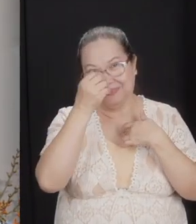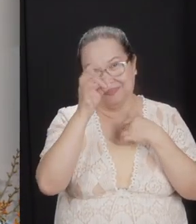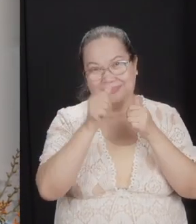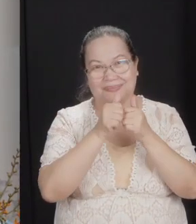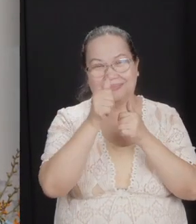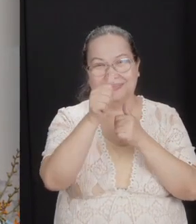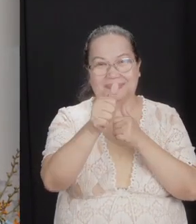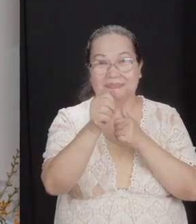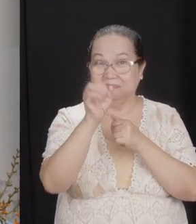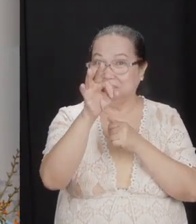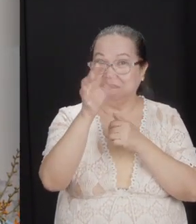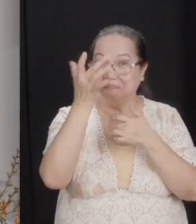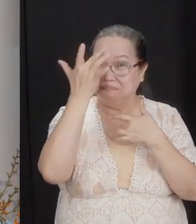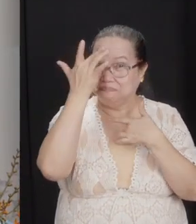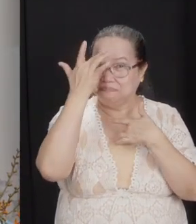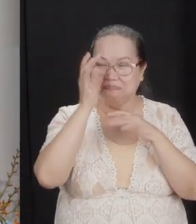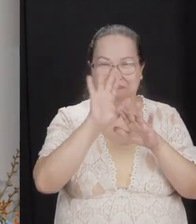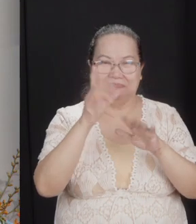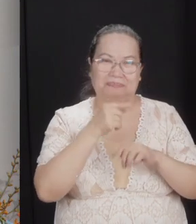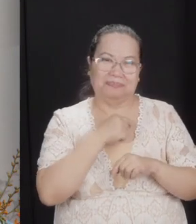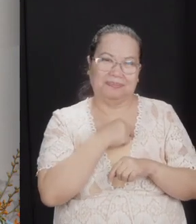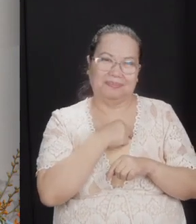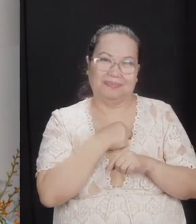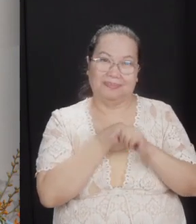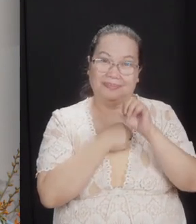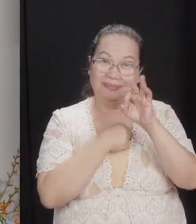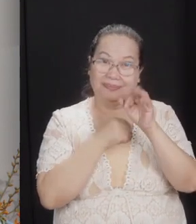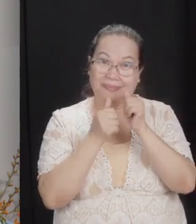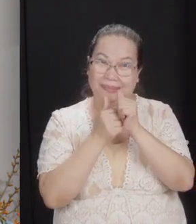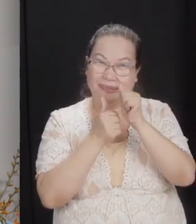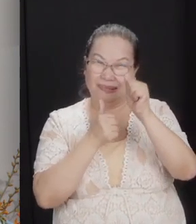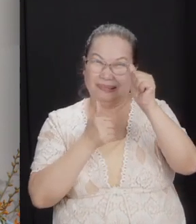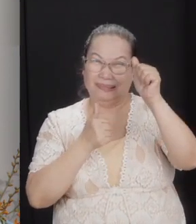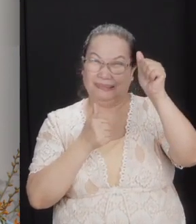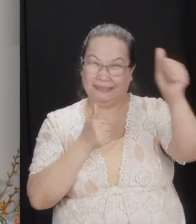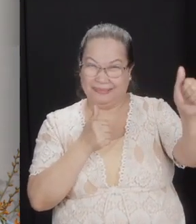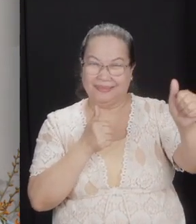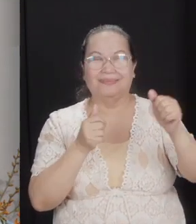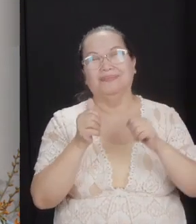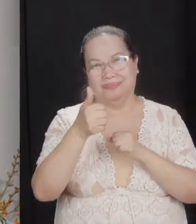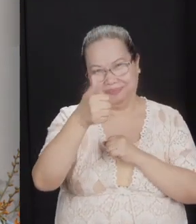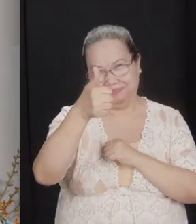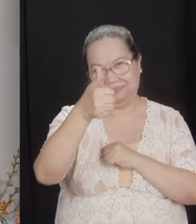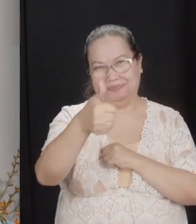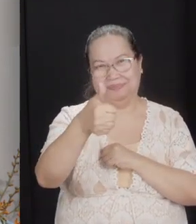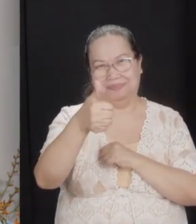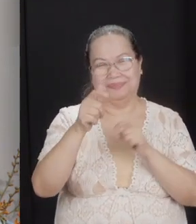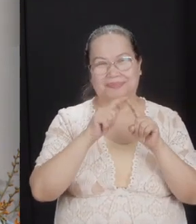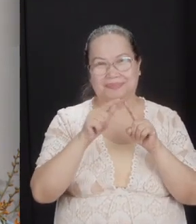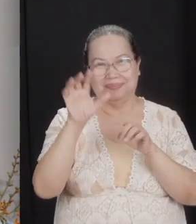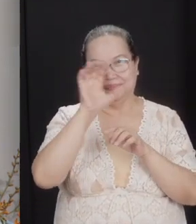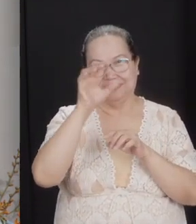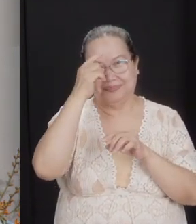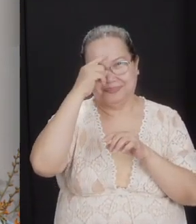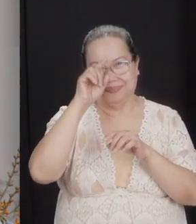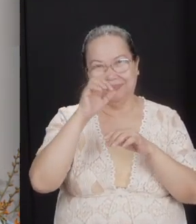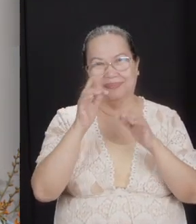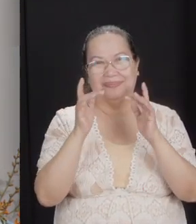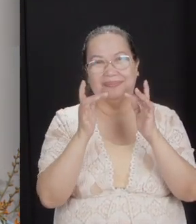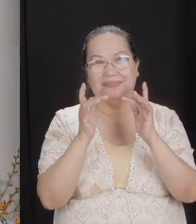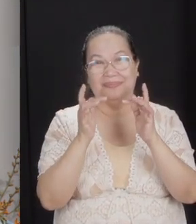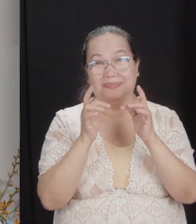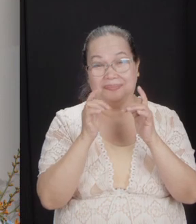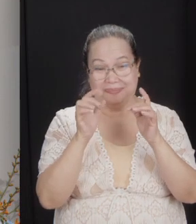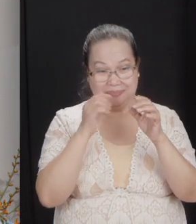have health problems, don't feel guilty. If you're very far away, it's okay. But still find an on-site church.